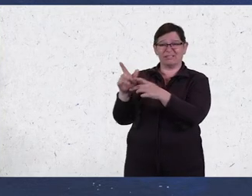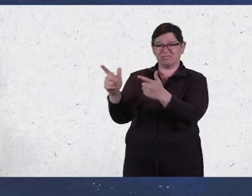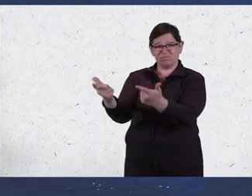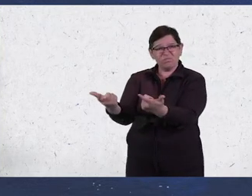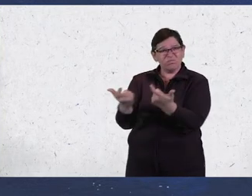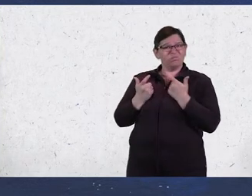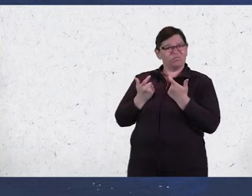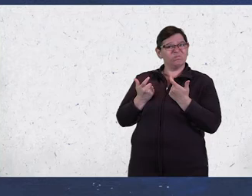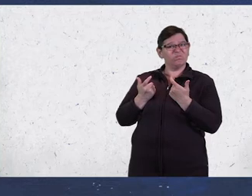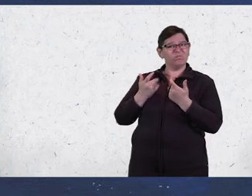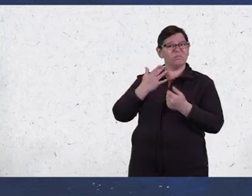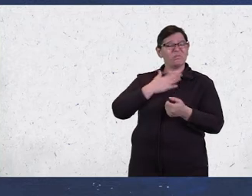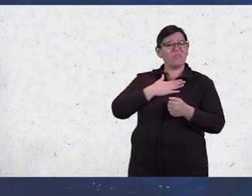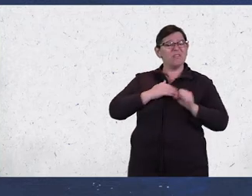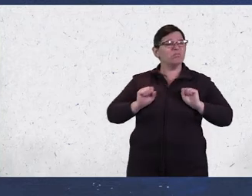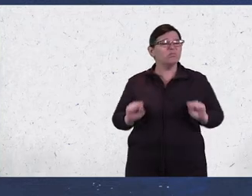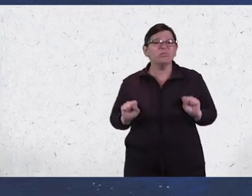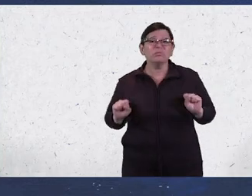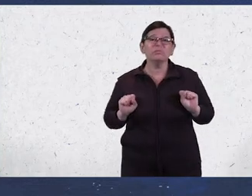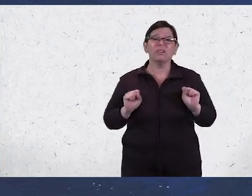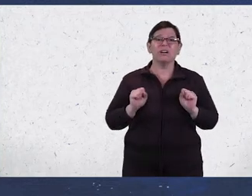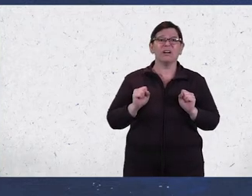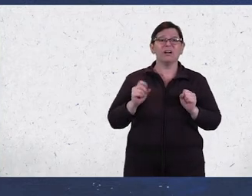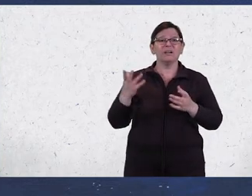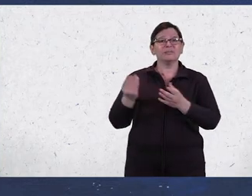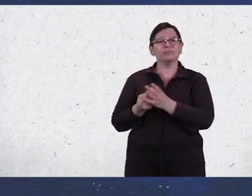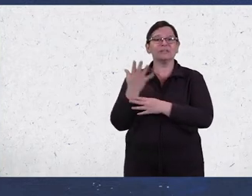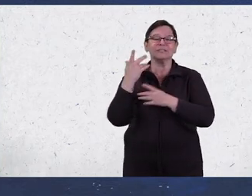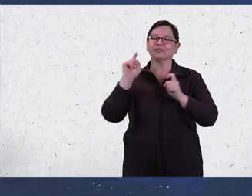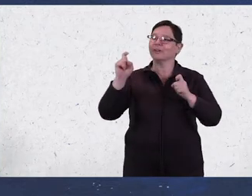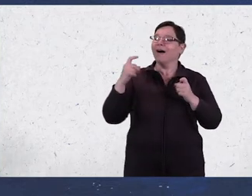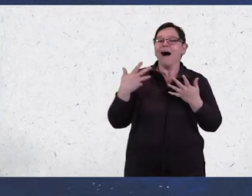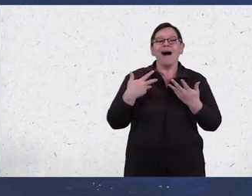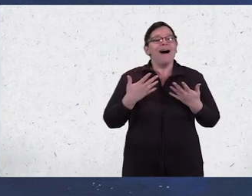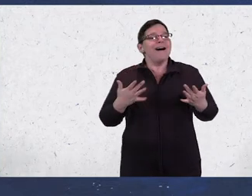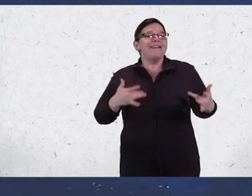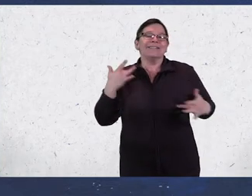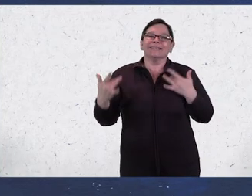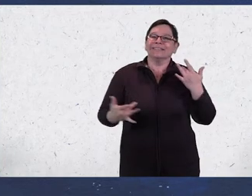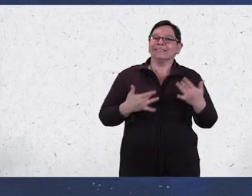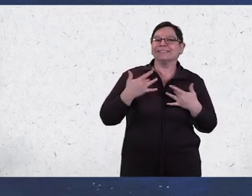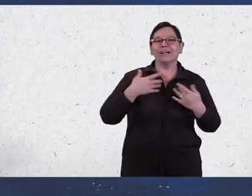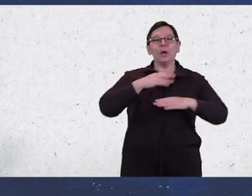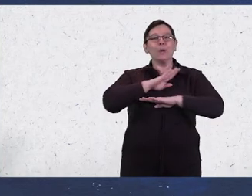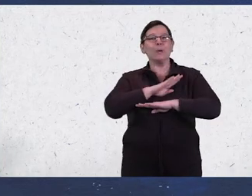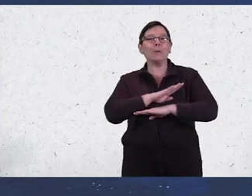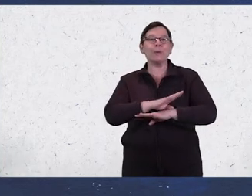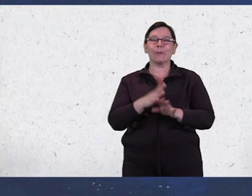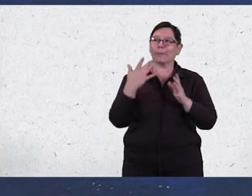Spring was supposed to bring me relief From the measures of isolation I needed In order to protect myself from Omicron But now